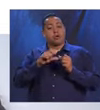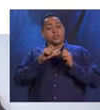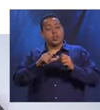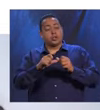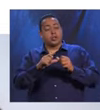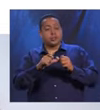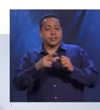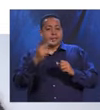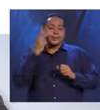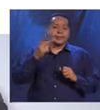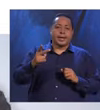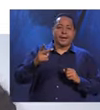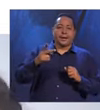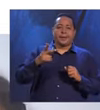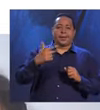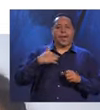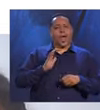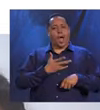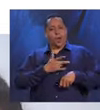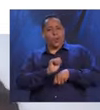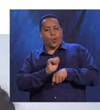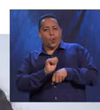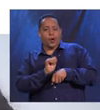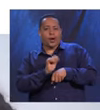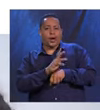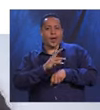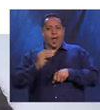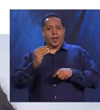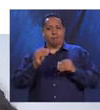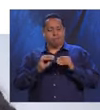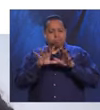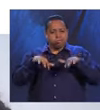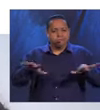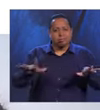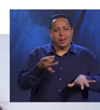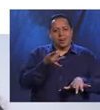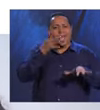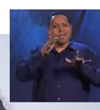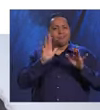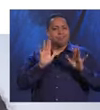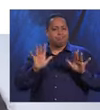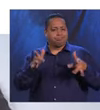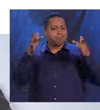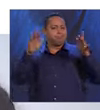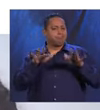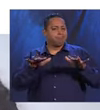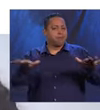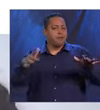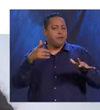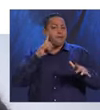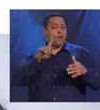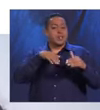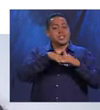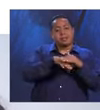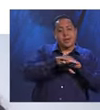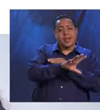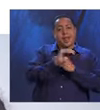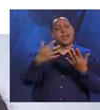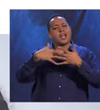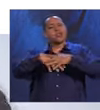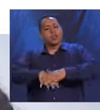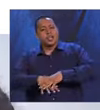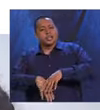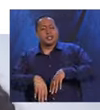see the light we're trying to carry into this work and be enlightened so that accessibility and